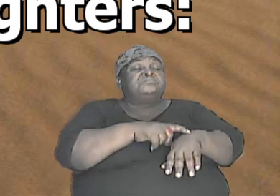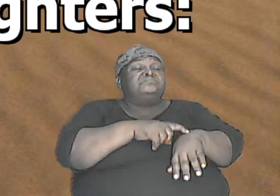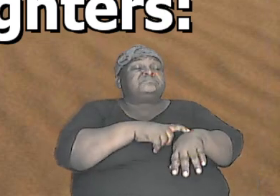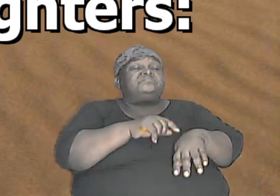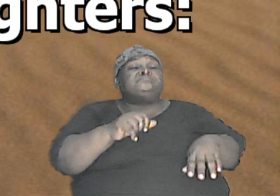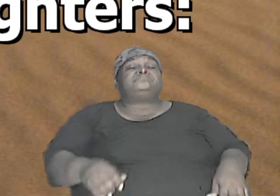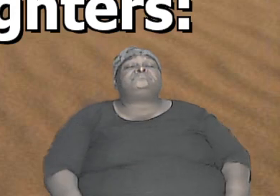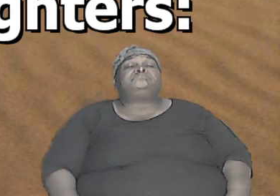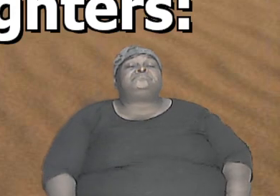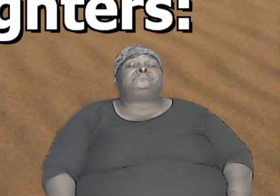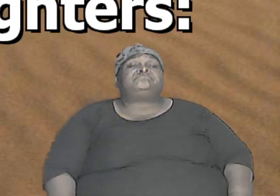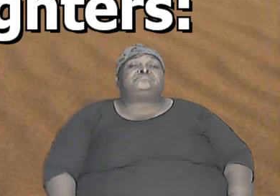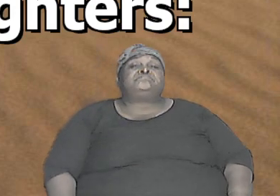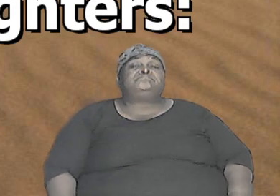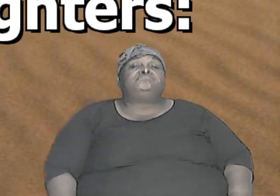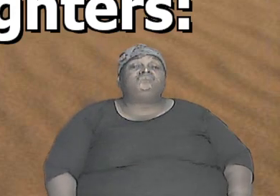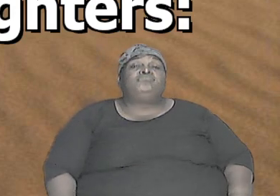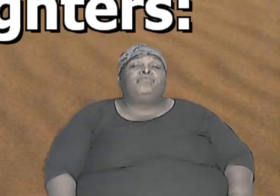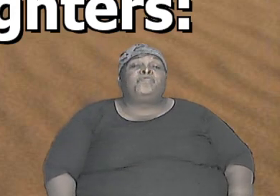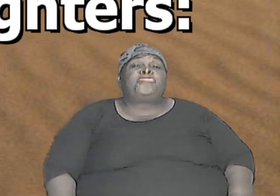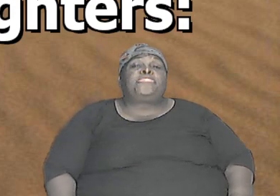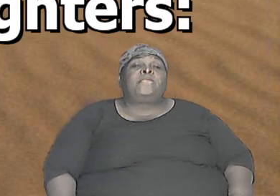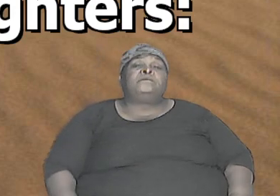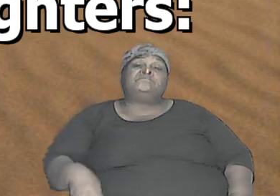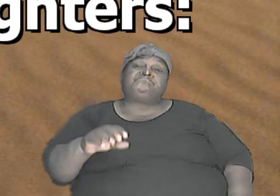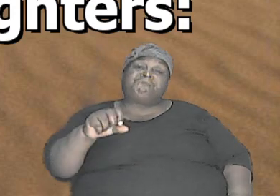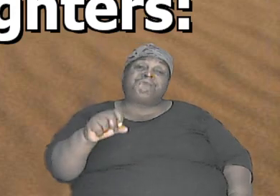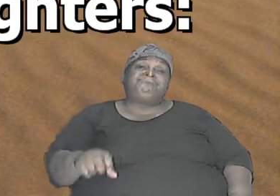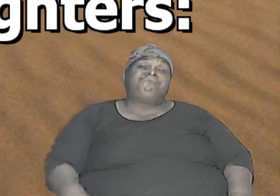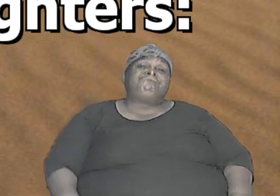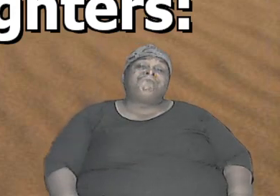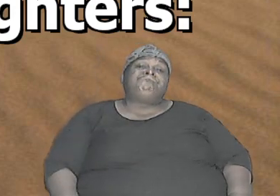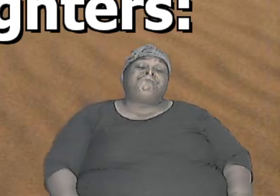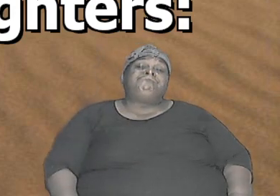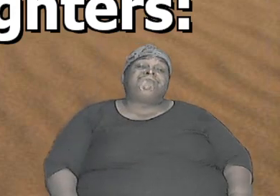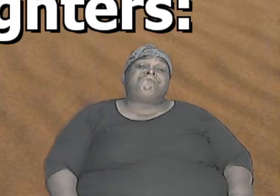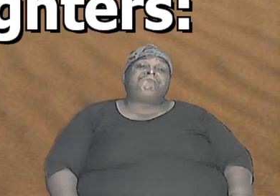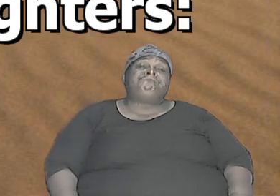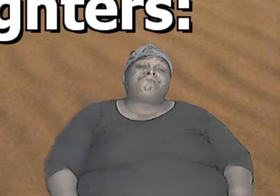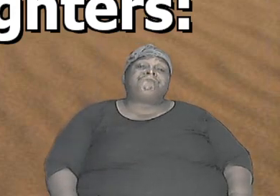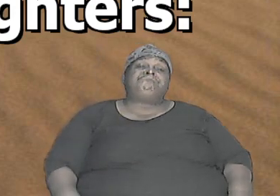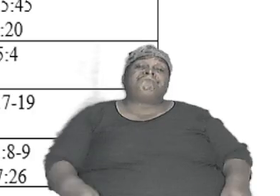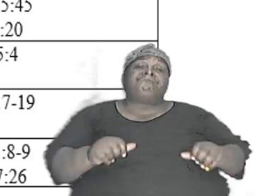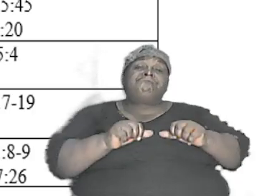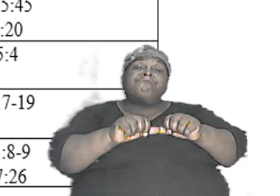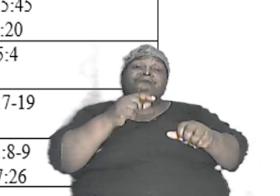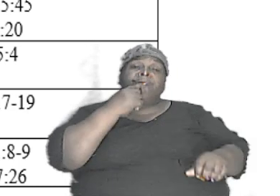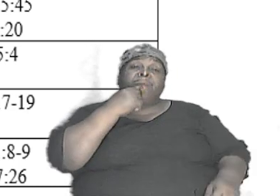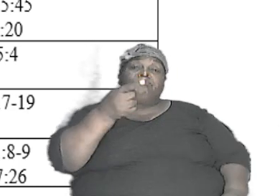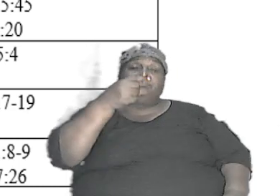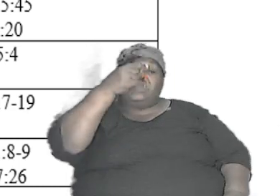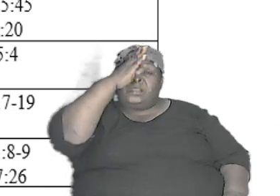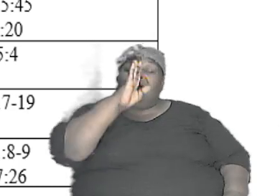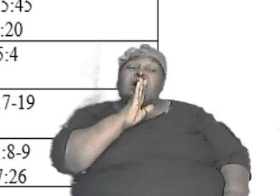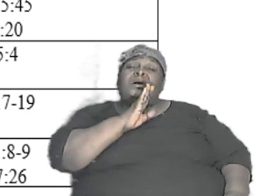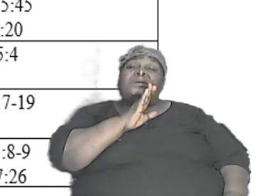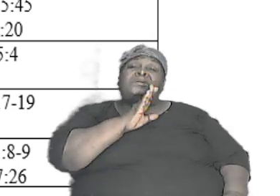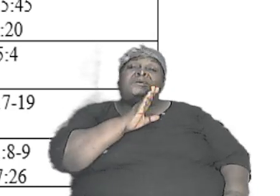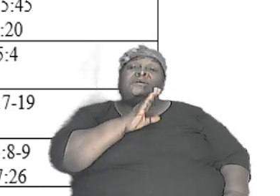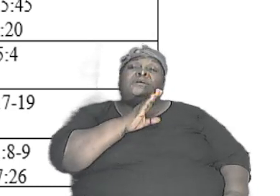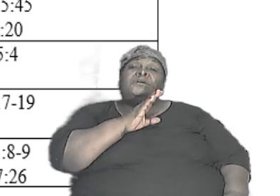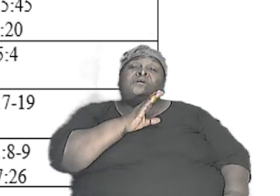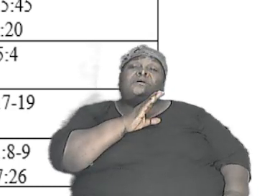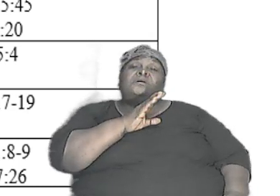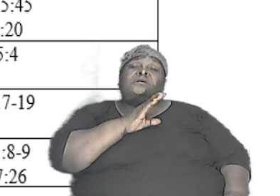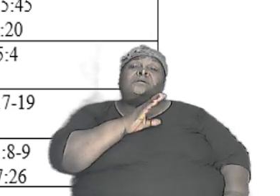of course we back to the slide we went on to say that God had visited